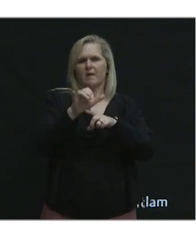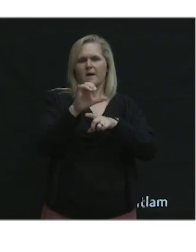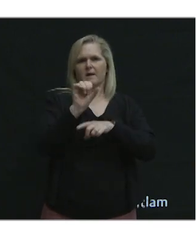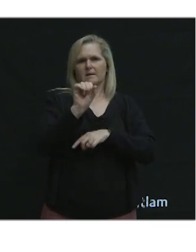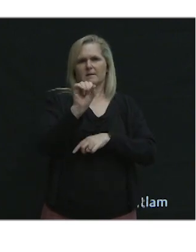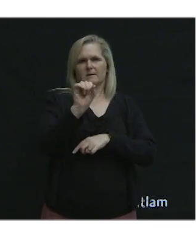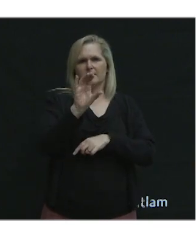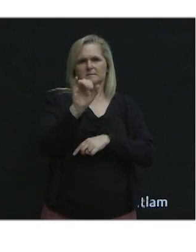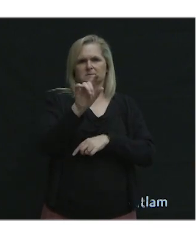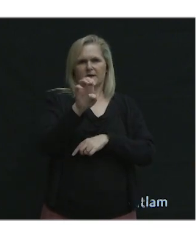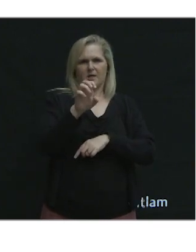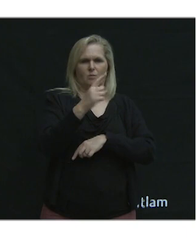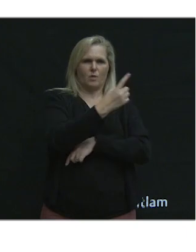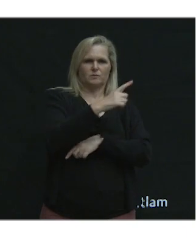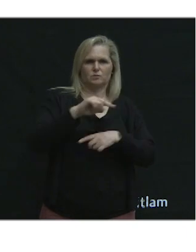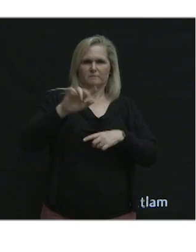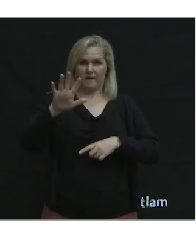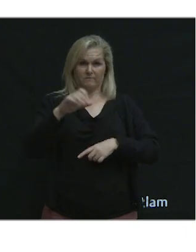back to your Slido.